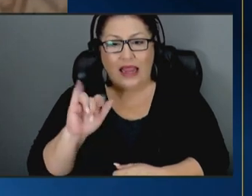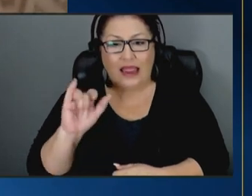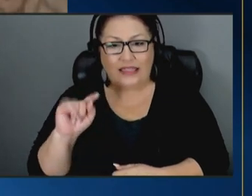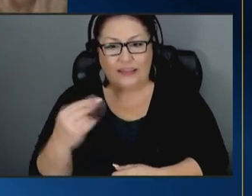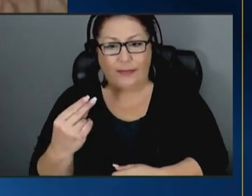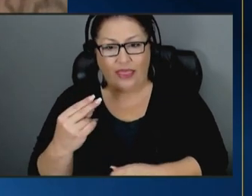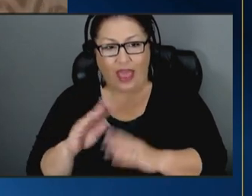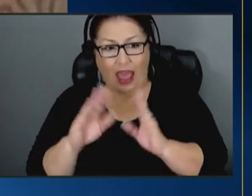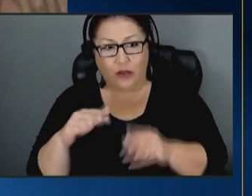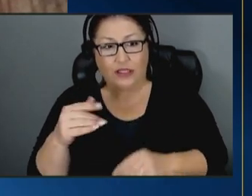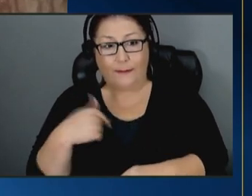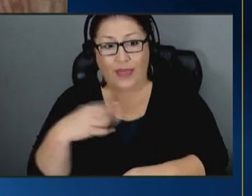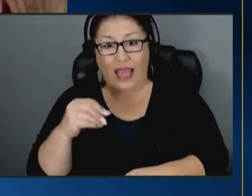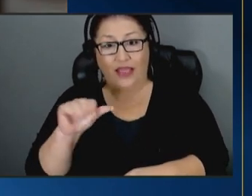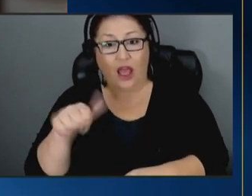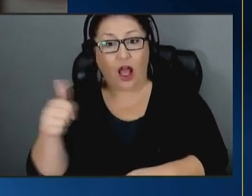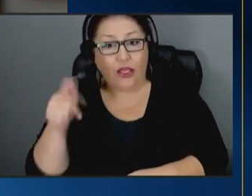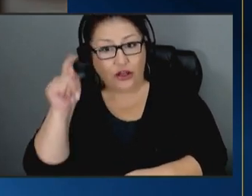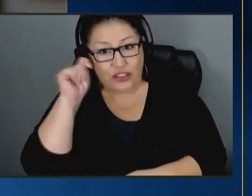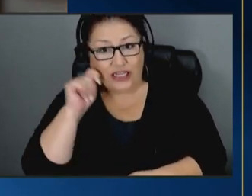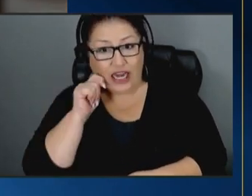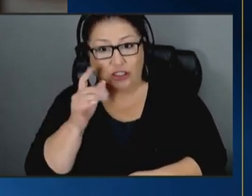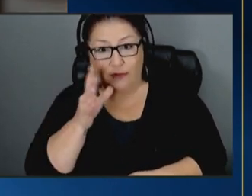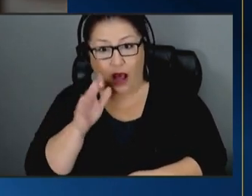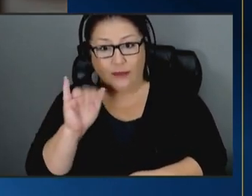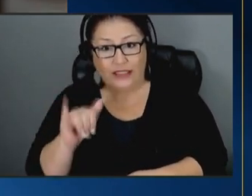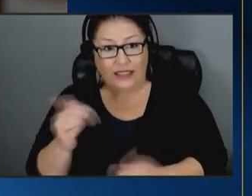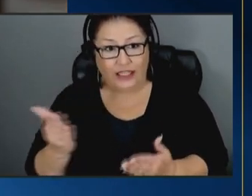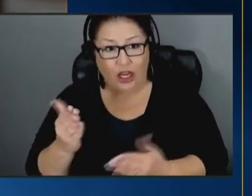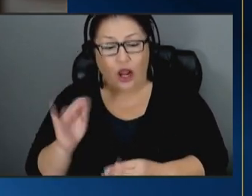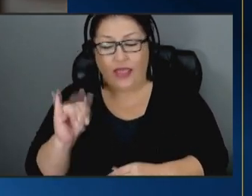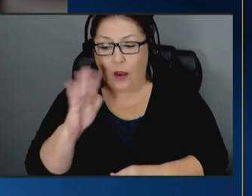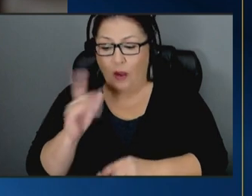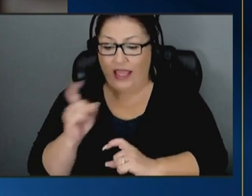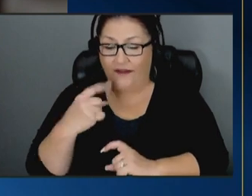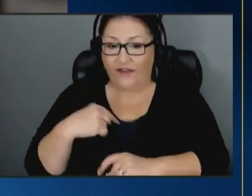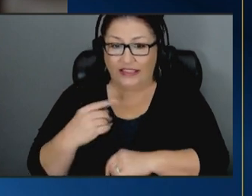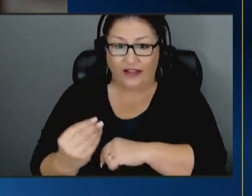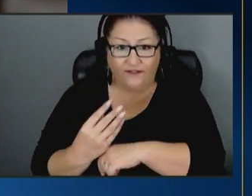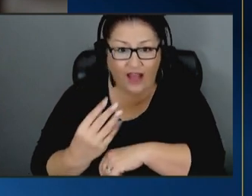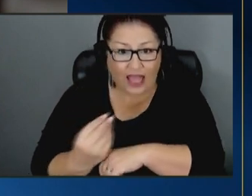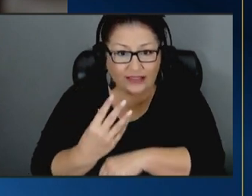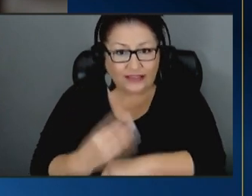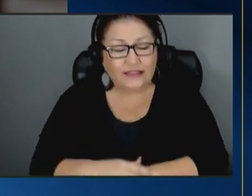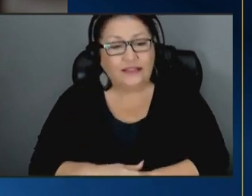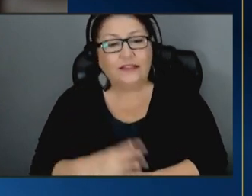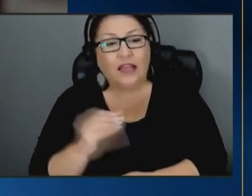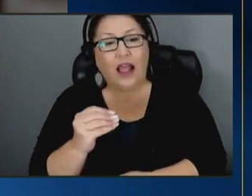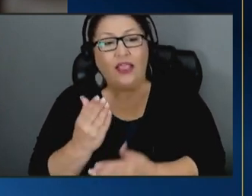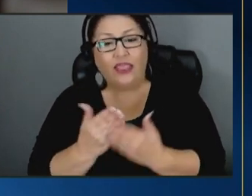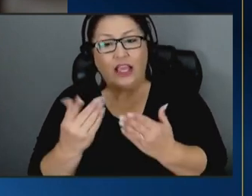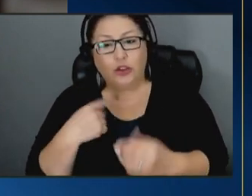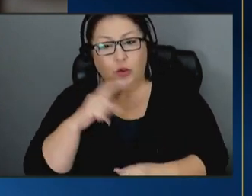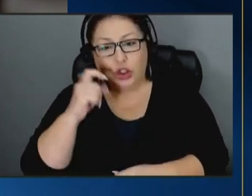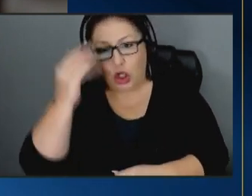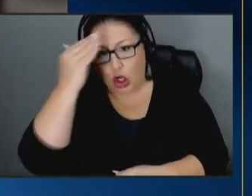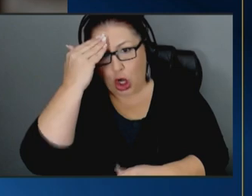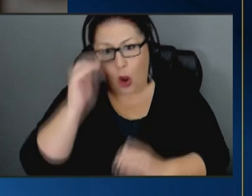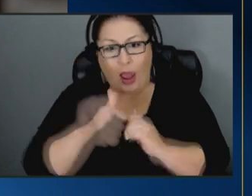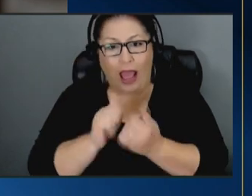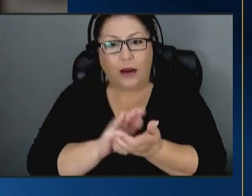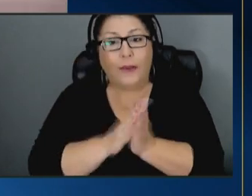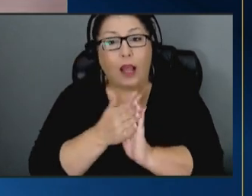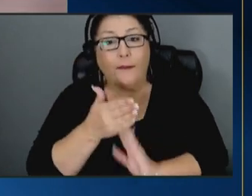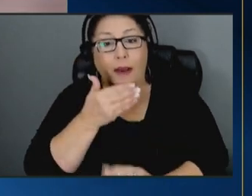and the other teen moms that are here they will give us advice and things that we should know how to become a better